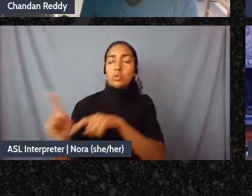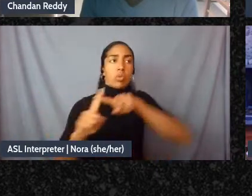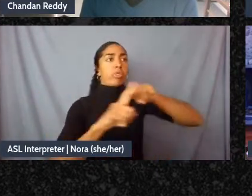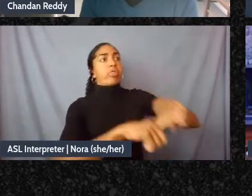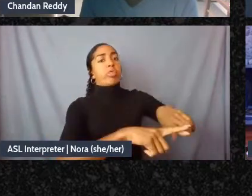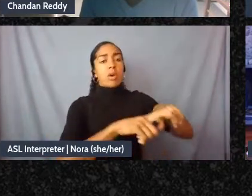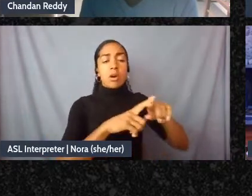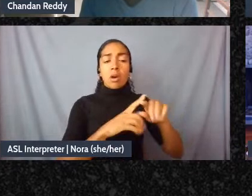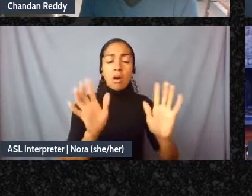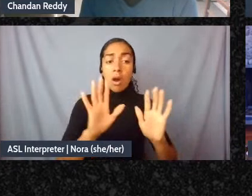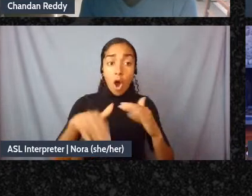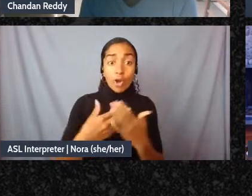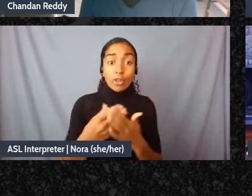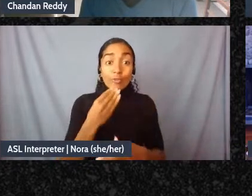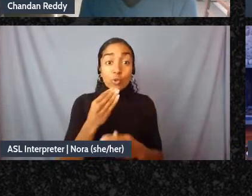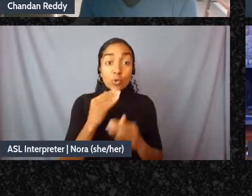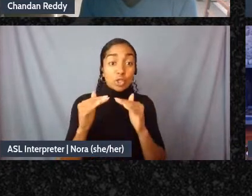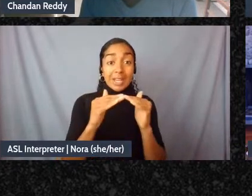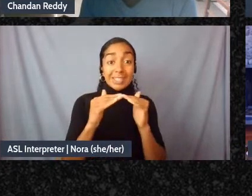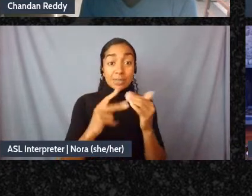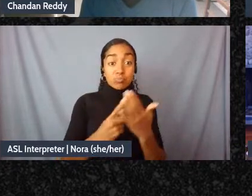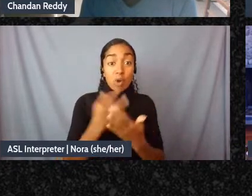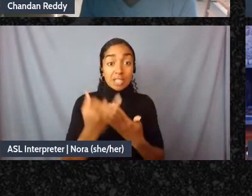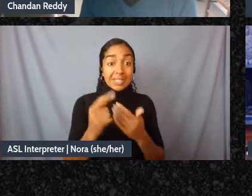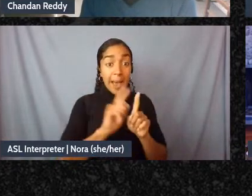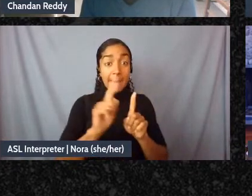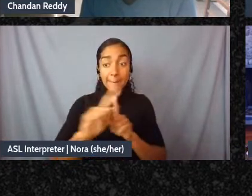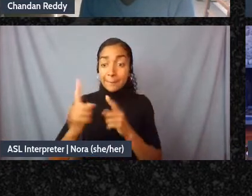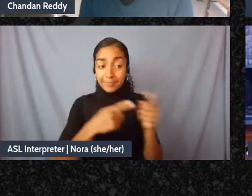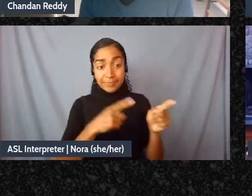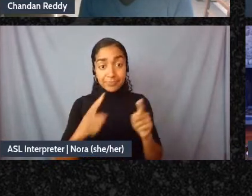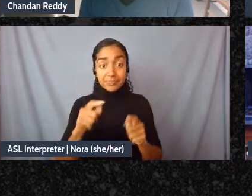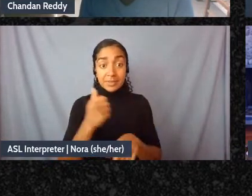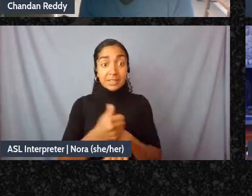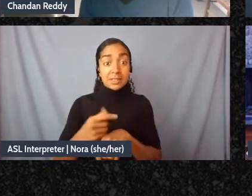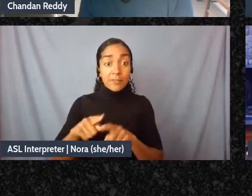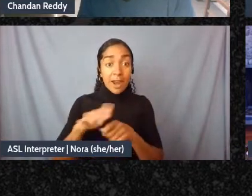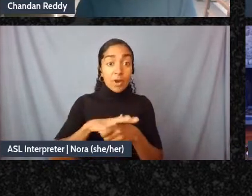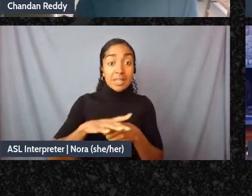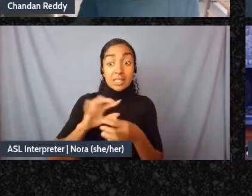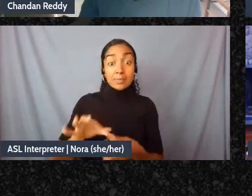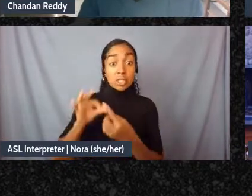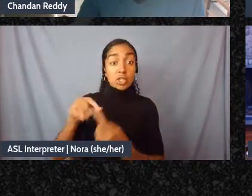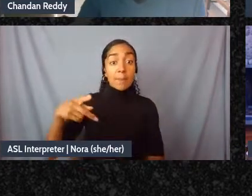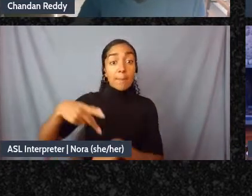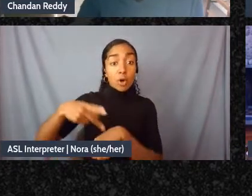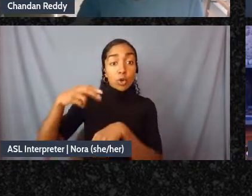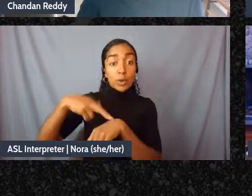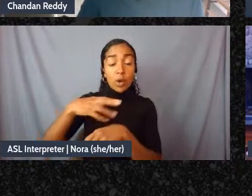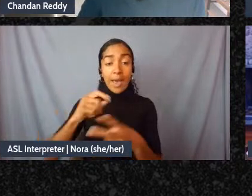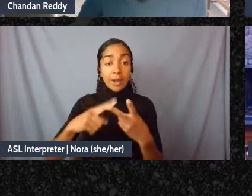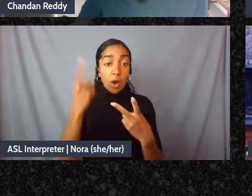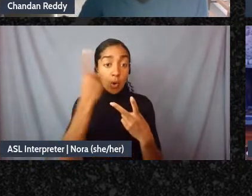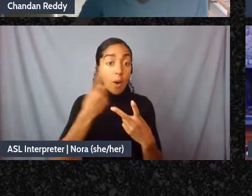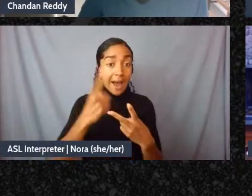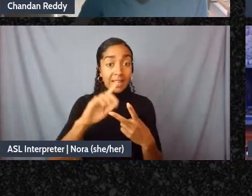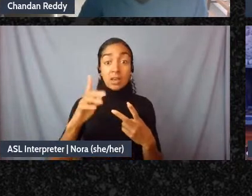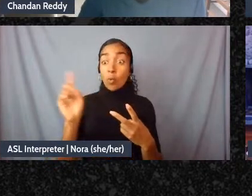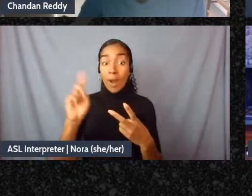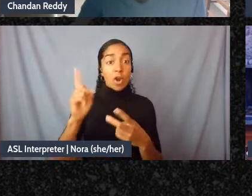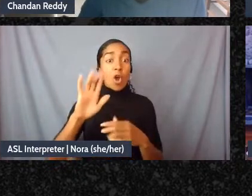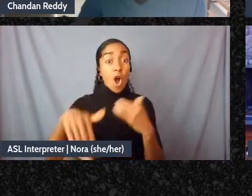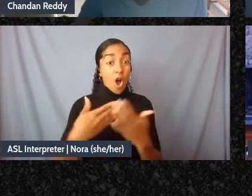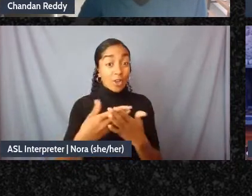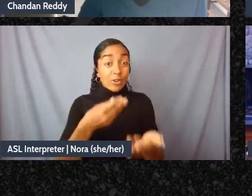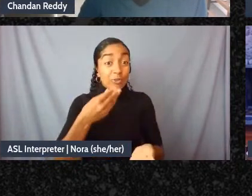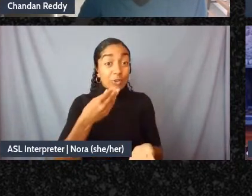food justice projects happening in so many spaces and in particular it's moving to me in Puerto Rico and Hawaii places where almost all the food is coming from offshore because the